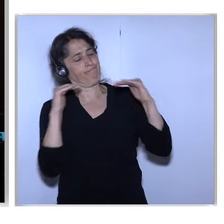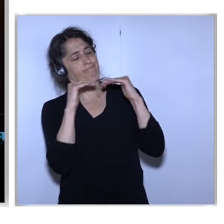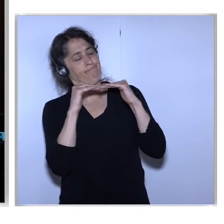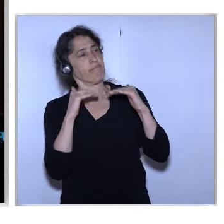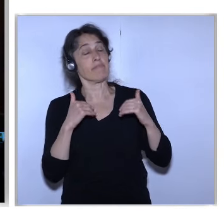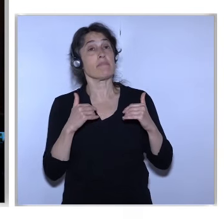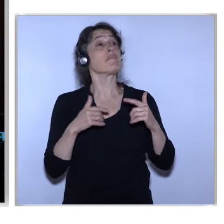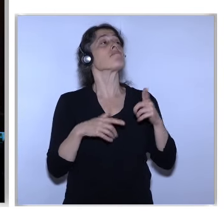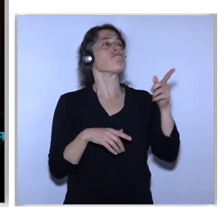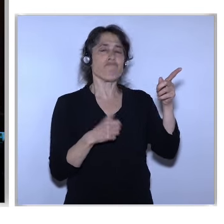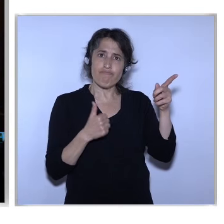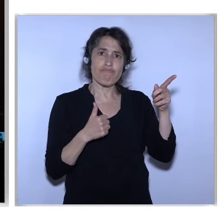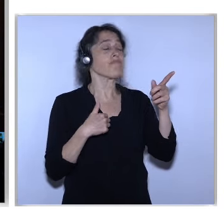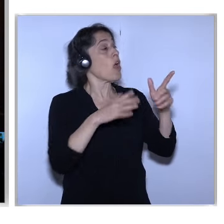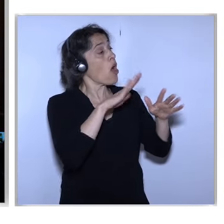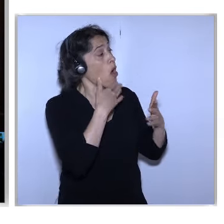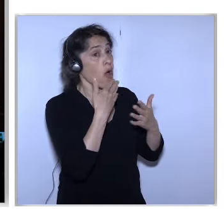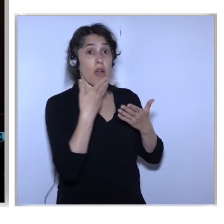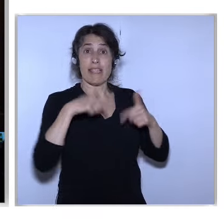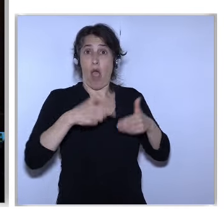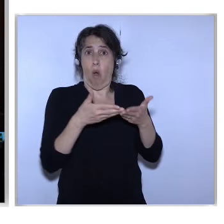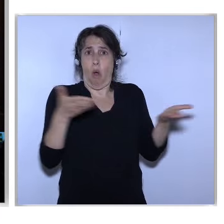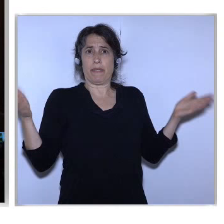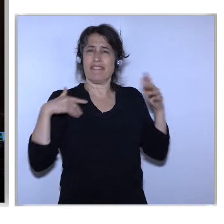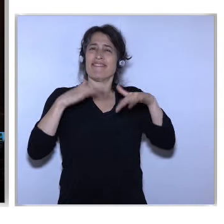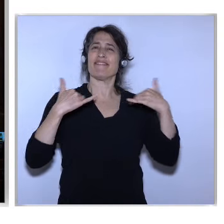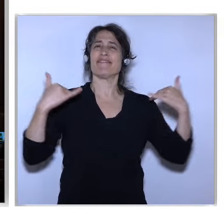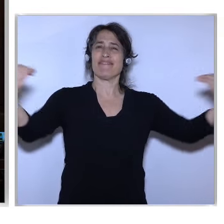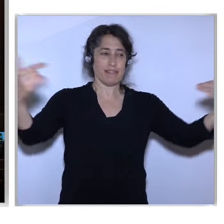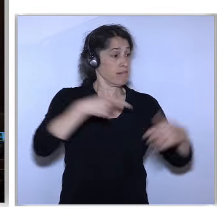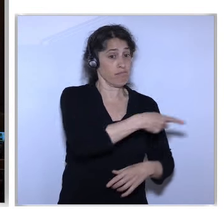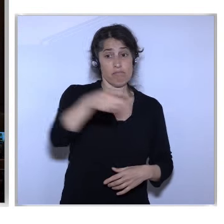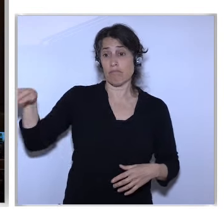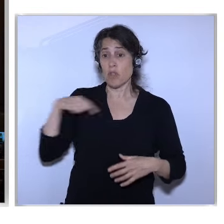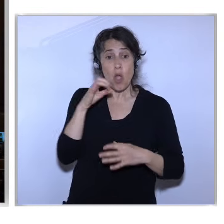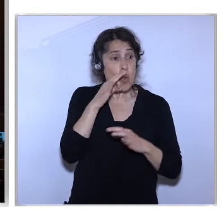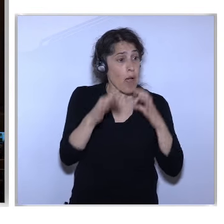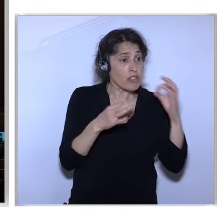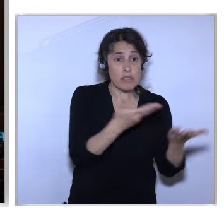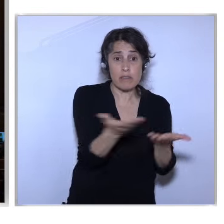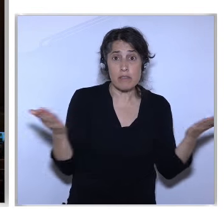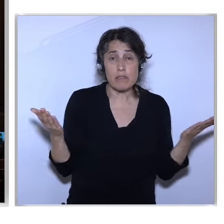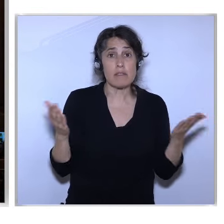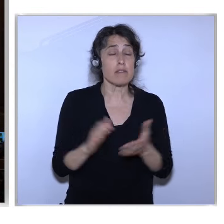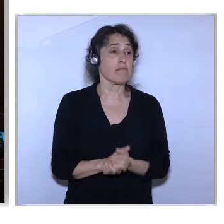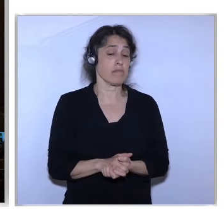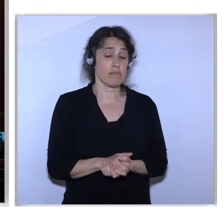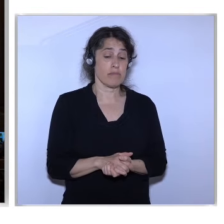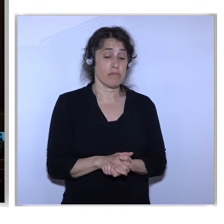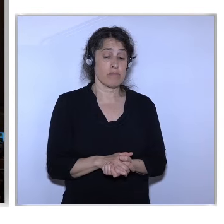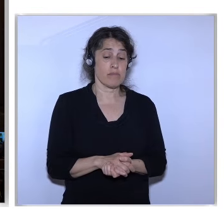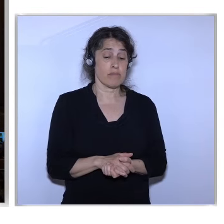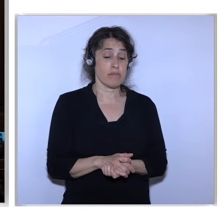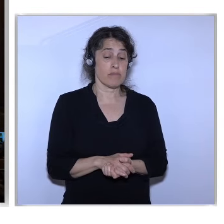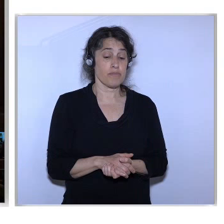Questions From You Don't Shy We're Amongst Friends Is Anyone Who Has An Experience That They Like To